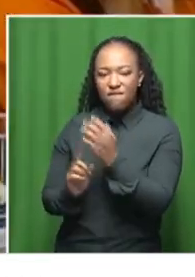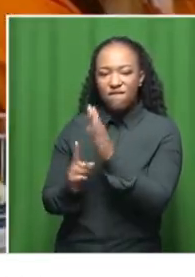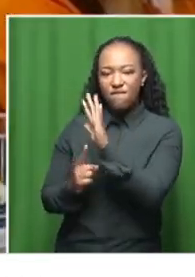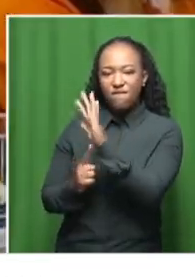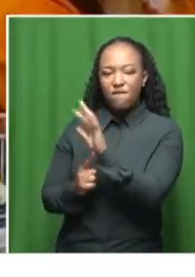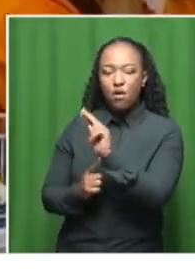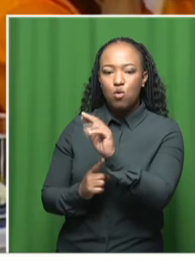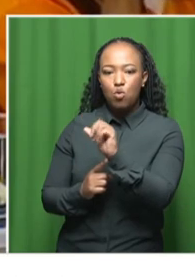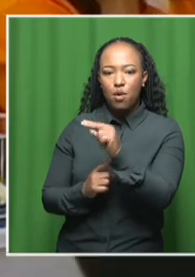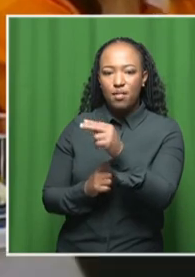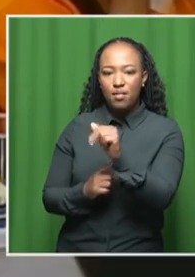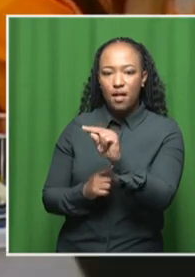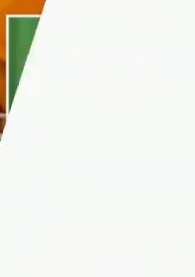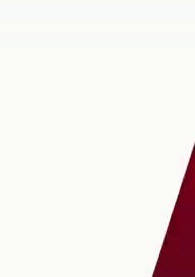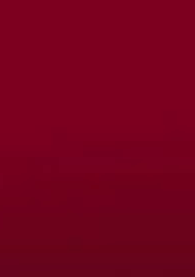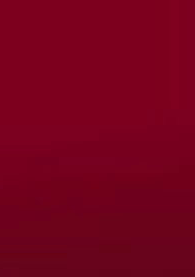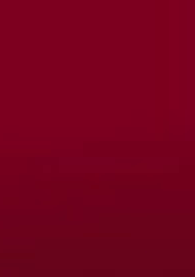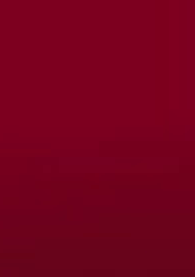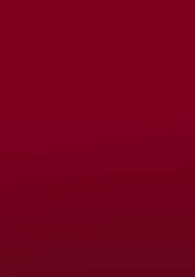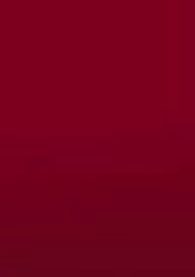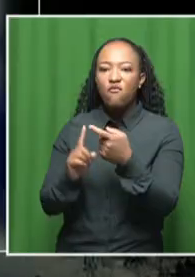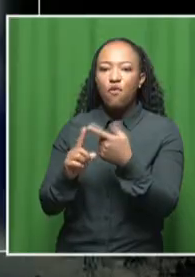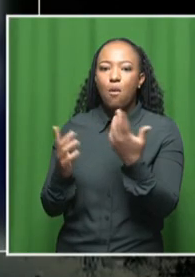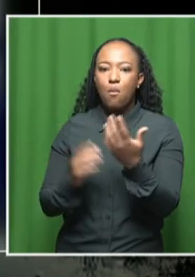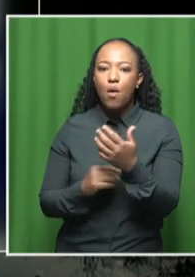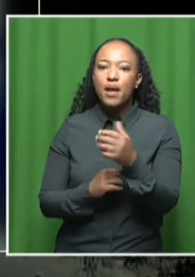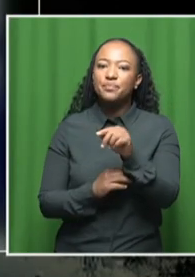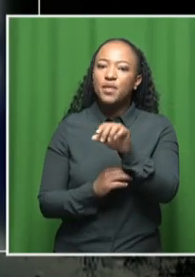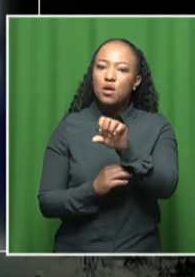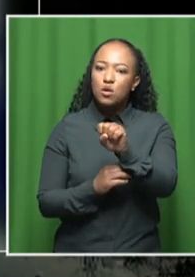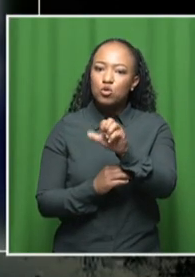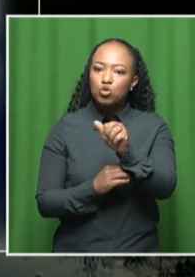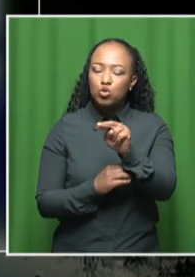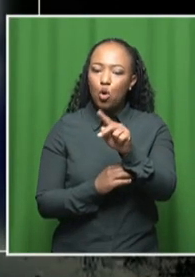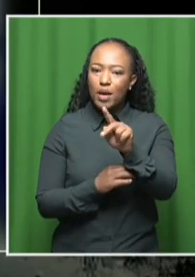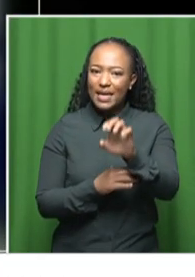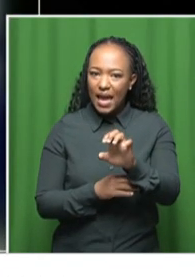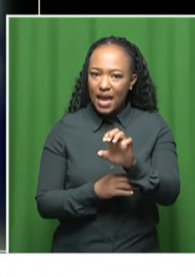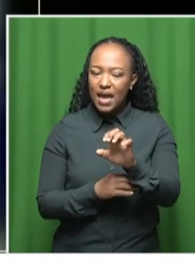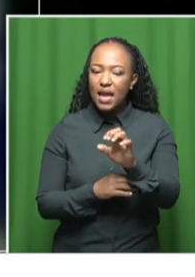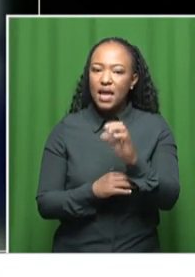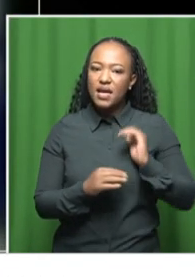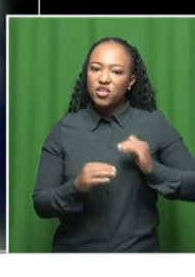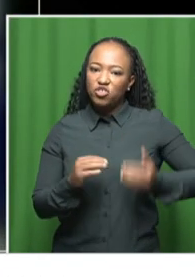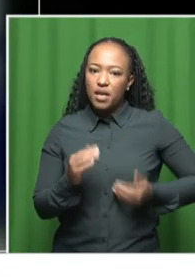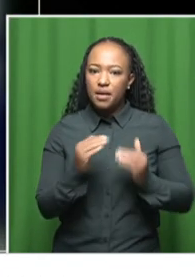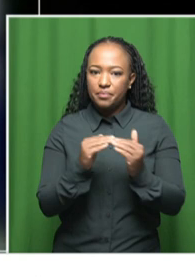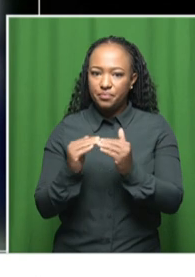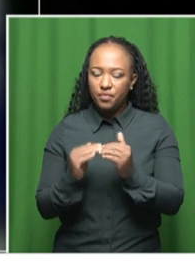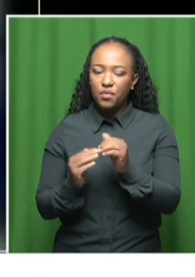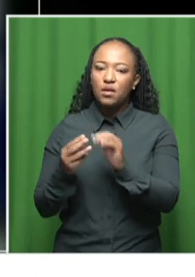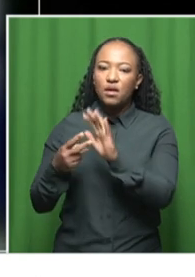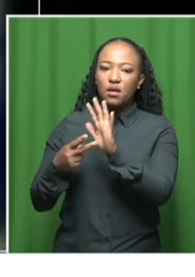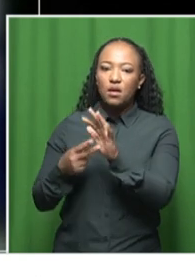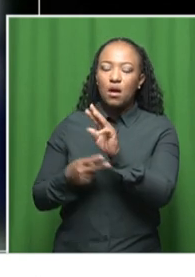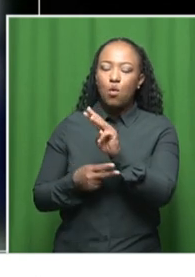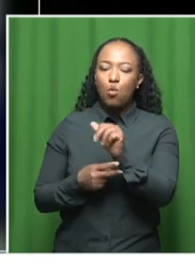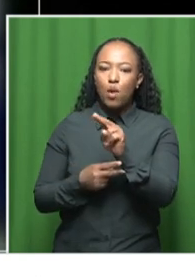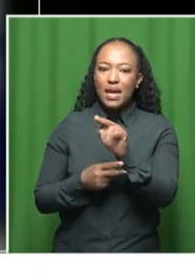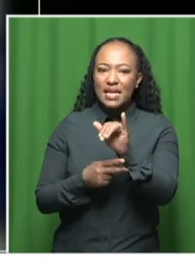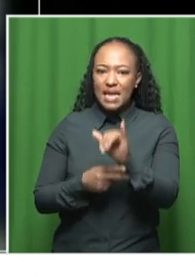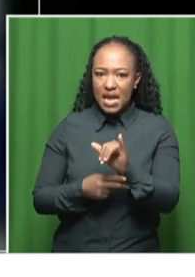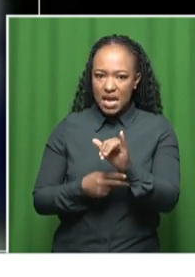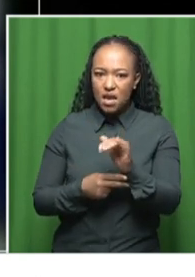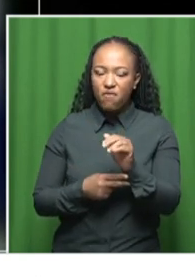Nontlantla Skosana is from Sonke Gender Justice and Wendy Pukir is founder and coordinator of Ubuntu Rural Women and Youth